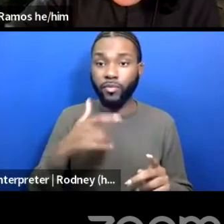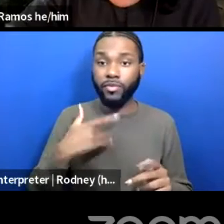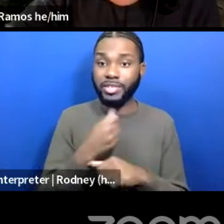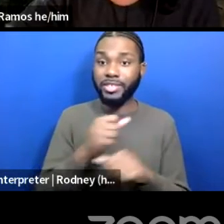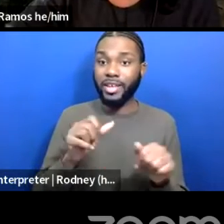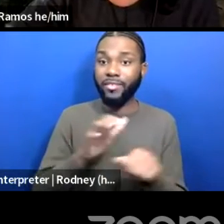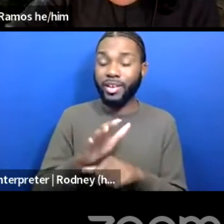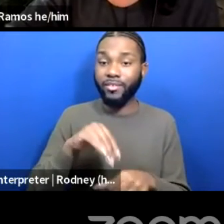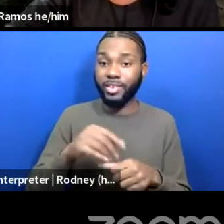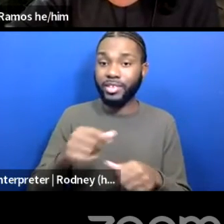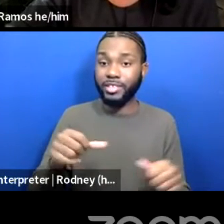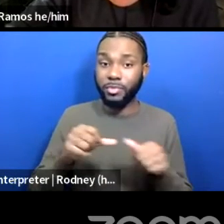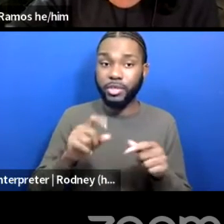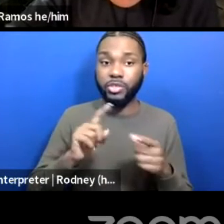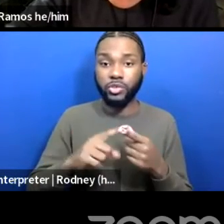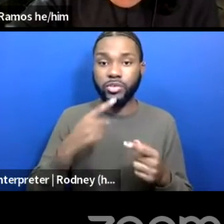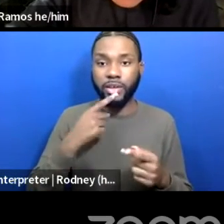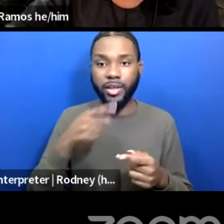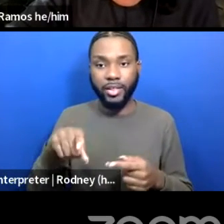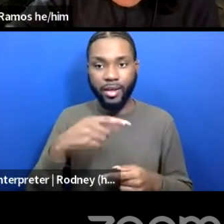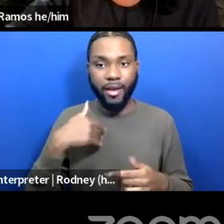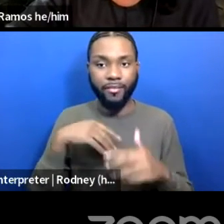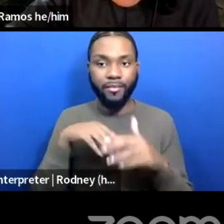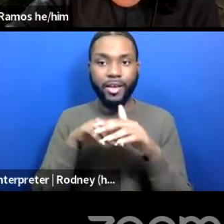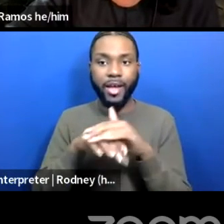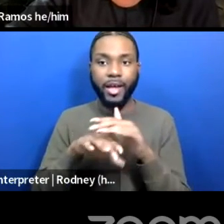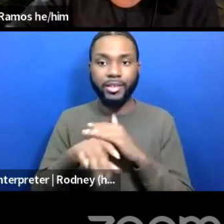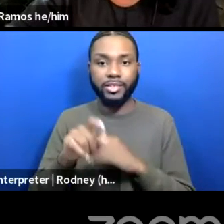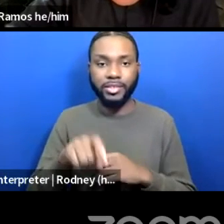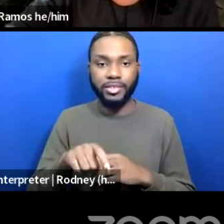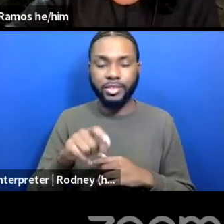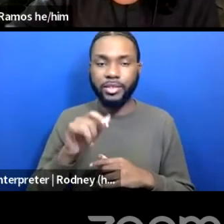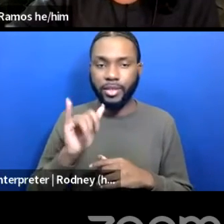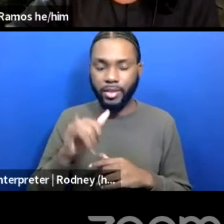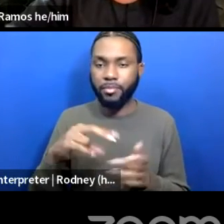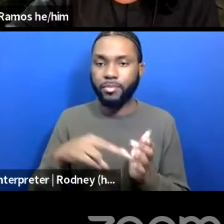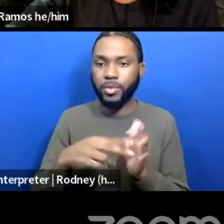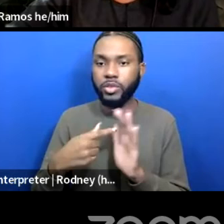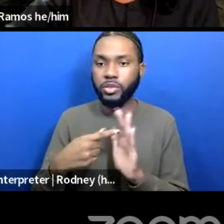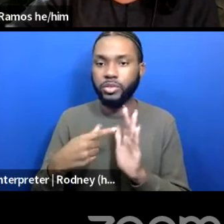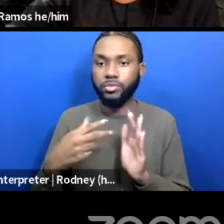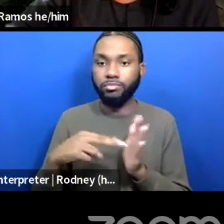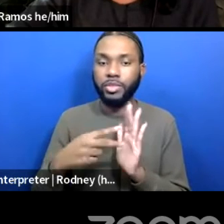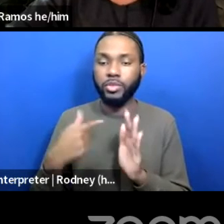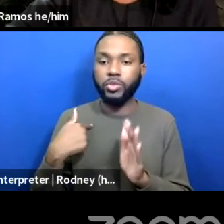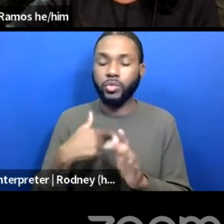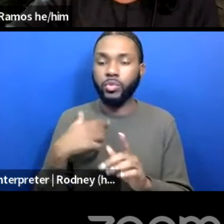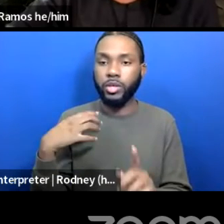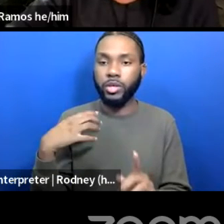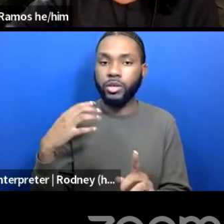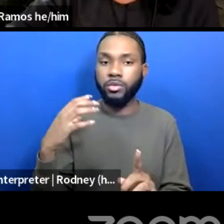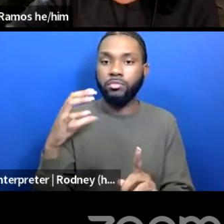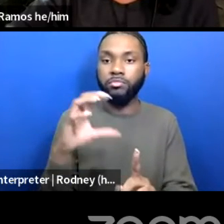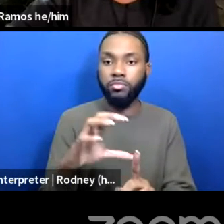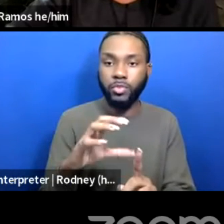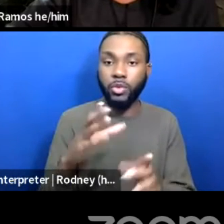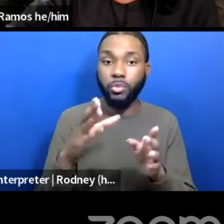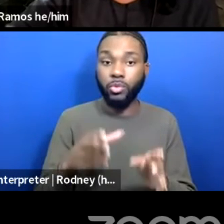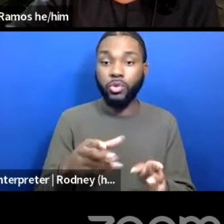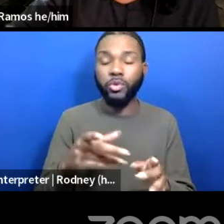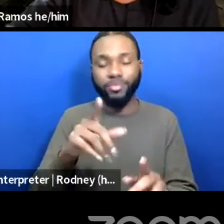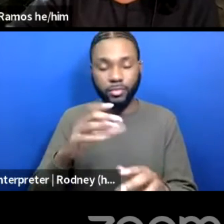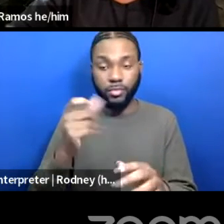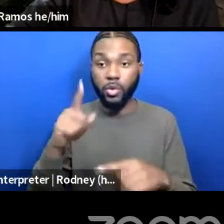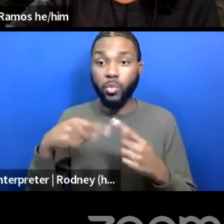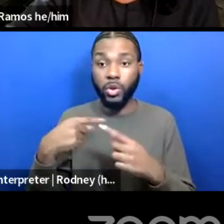to even say they have an access need. We are putting the obligation, when you put the obligation on the person with the access need to ask